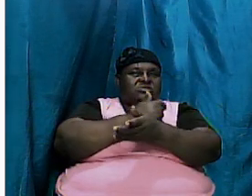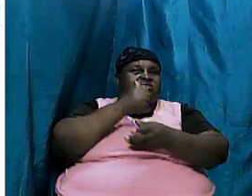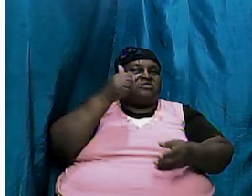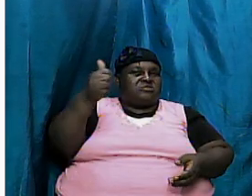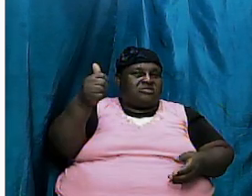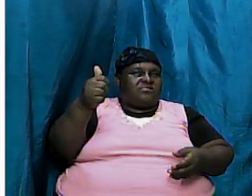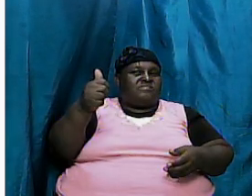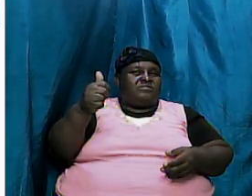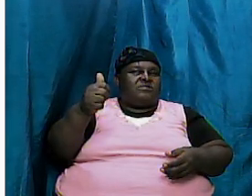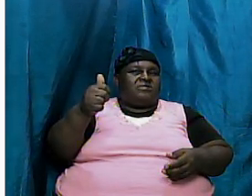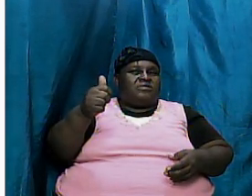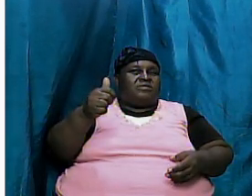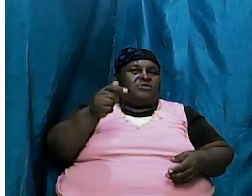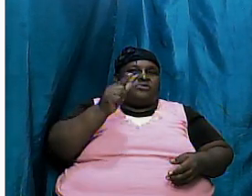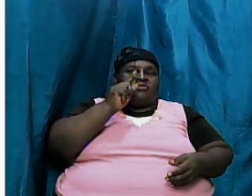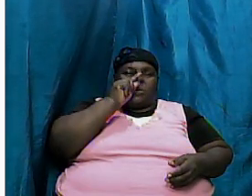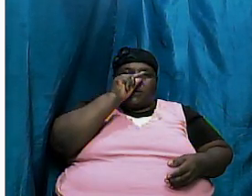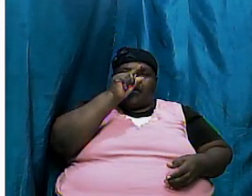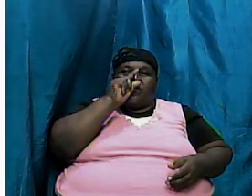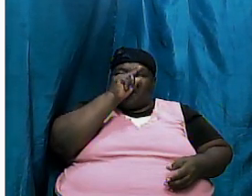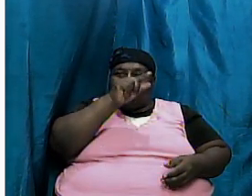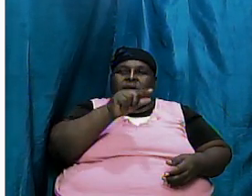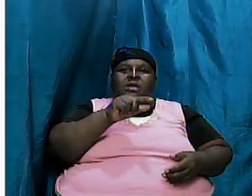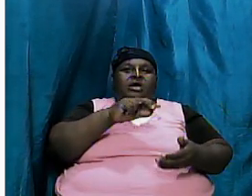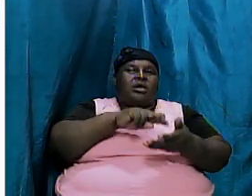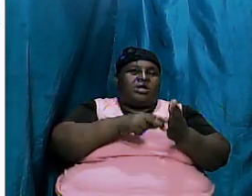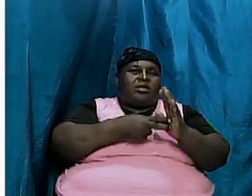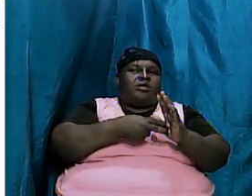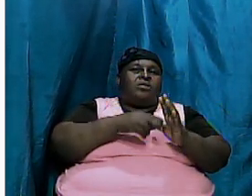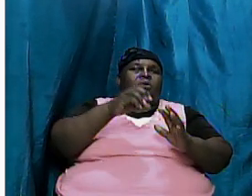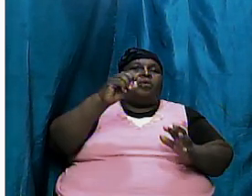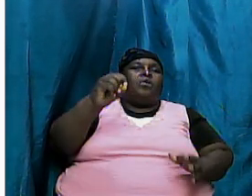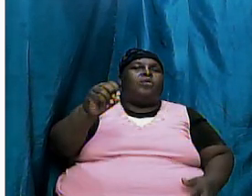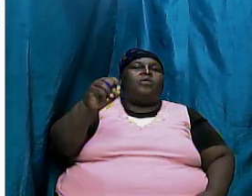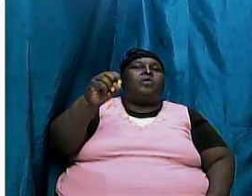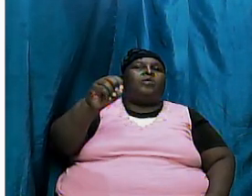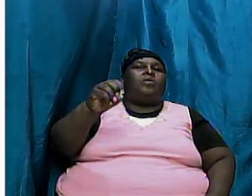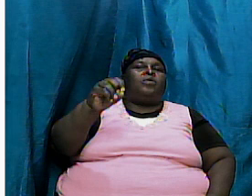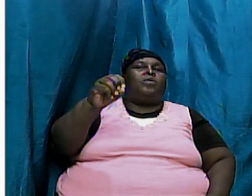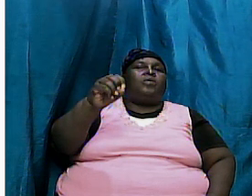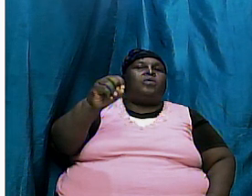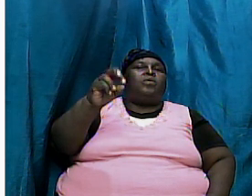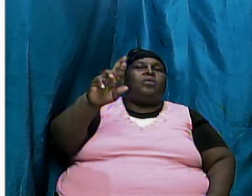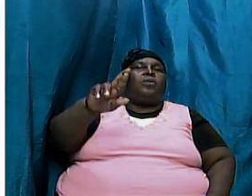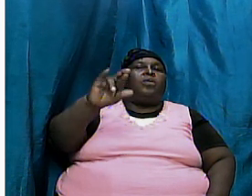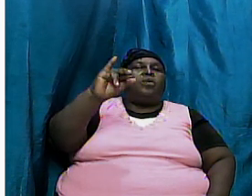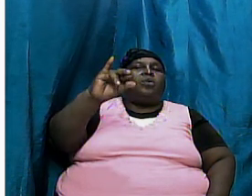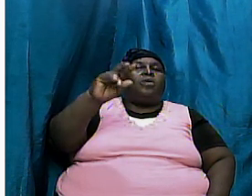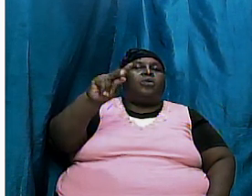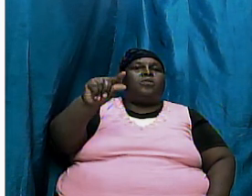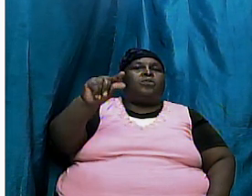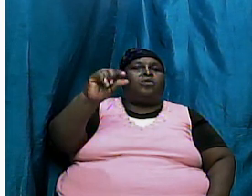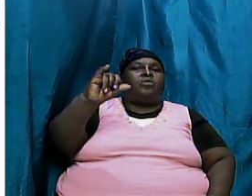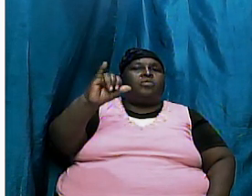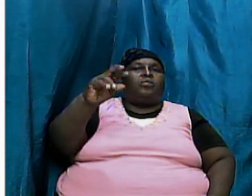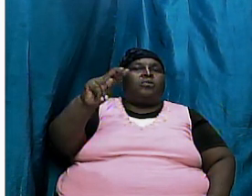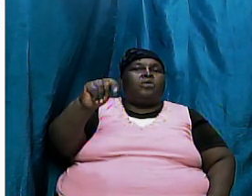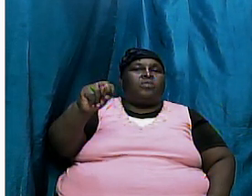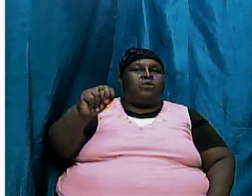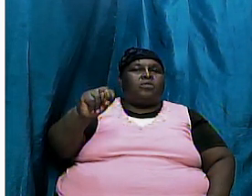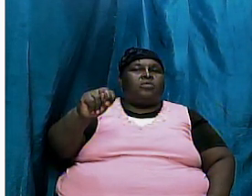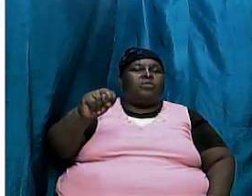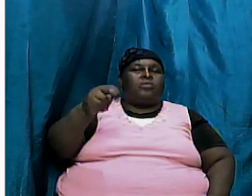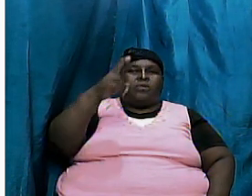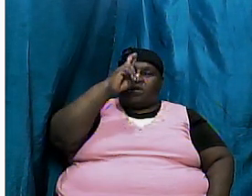is a Greek term and it means origin right it's Hebrew equivalent means